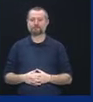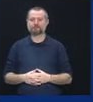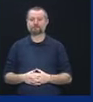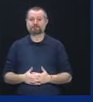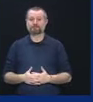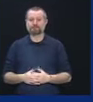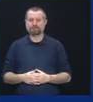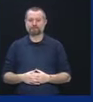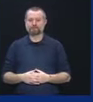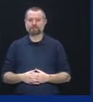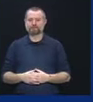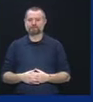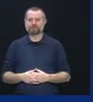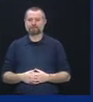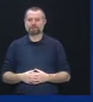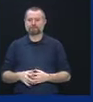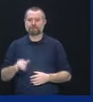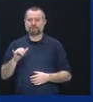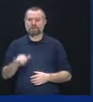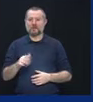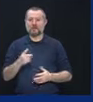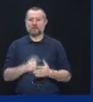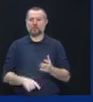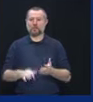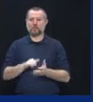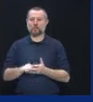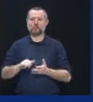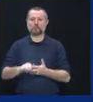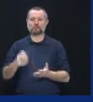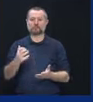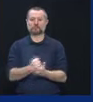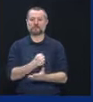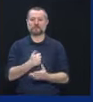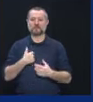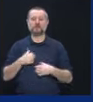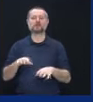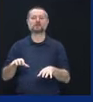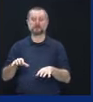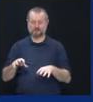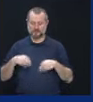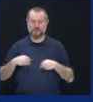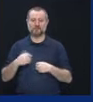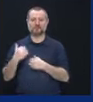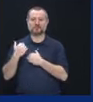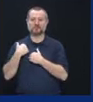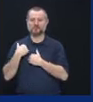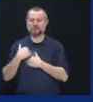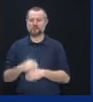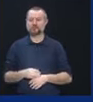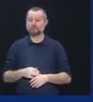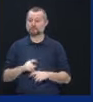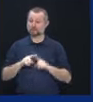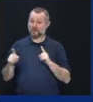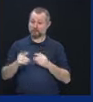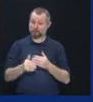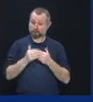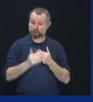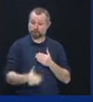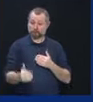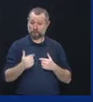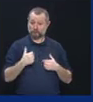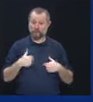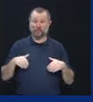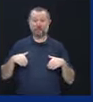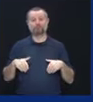That's what I think the people of the state of New York deserve. But I'm not going to be complacent or complacent,